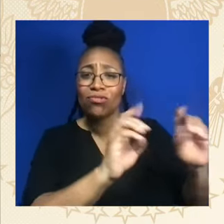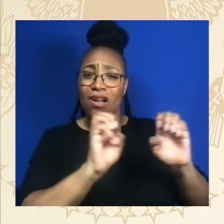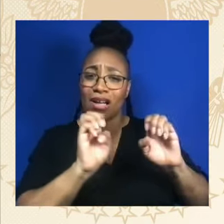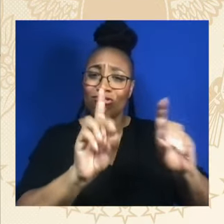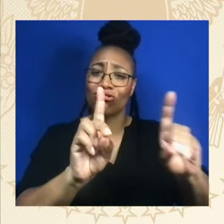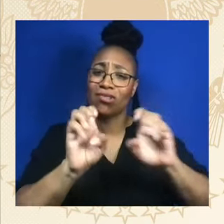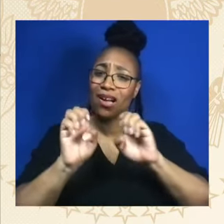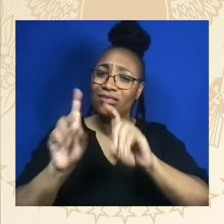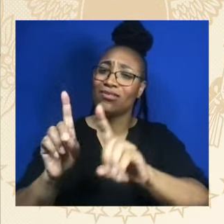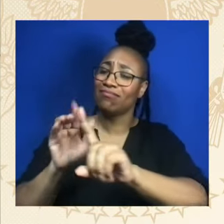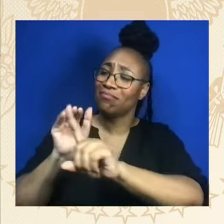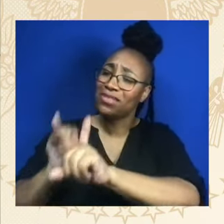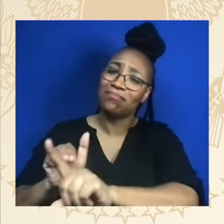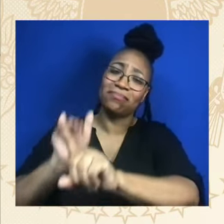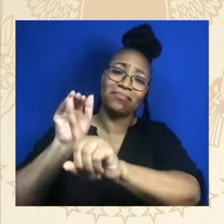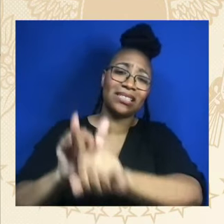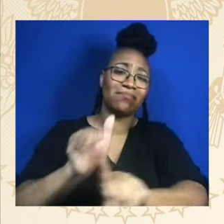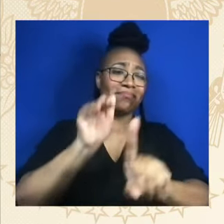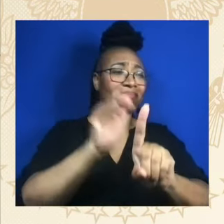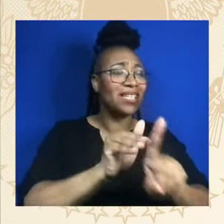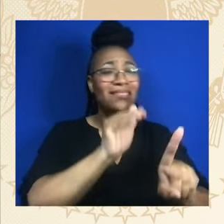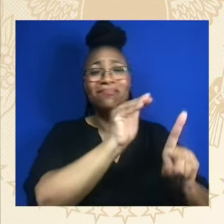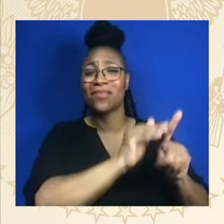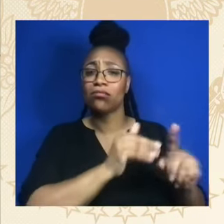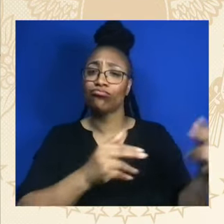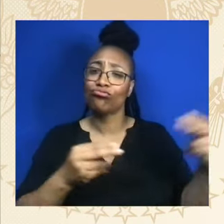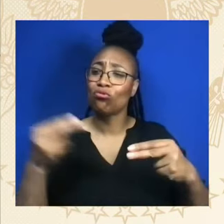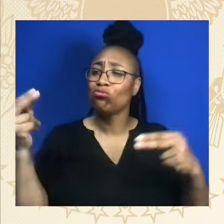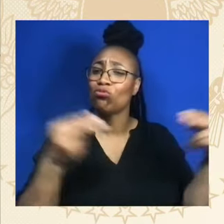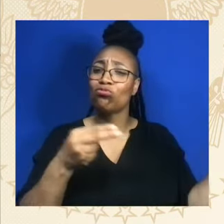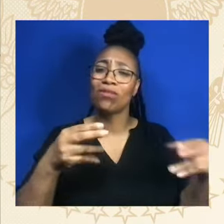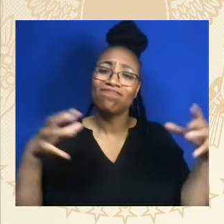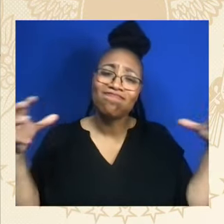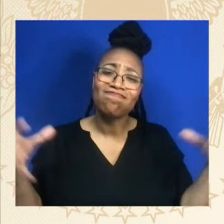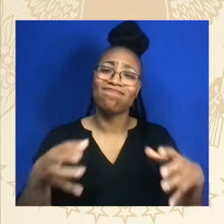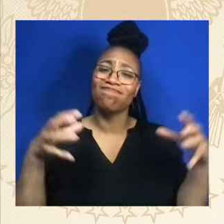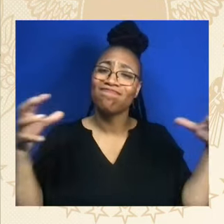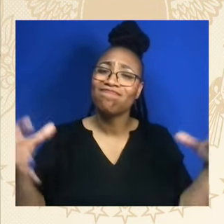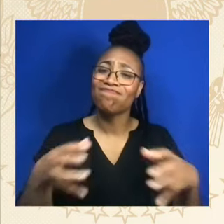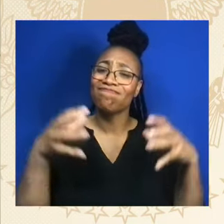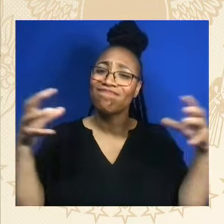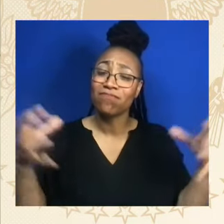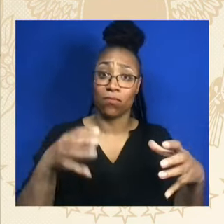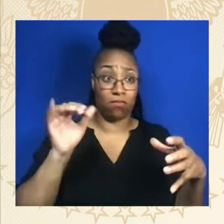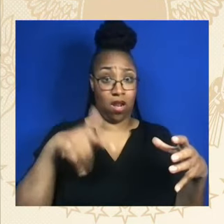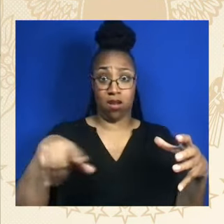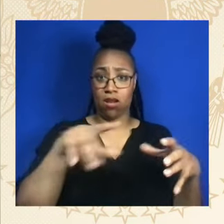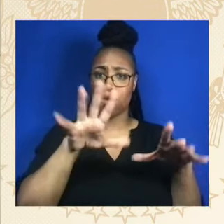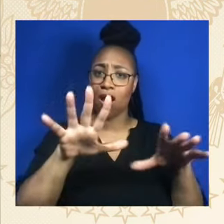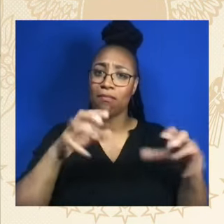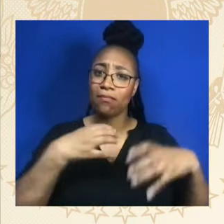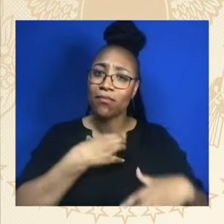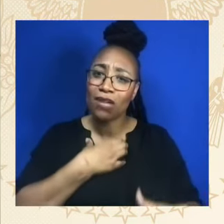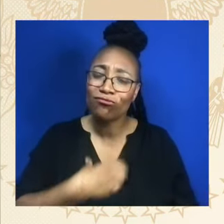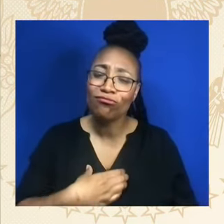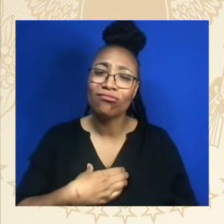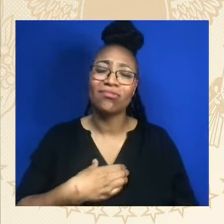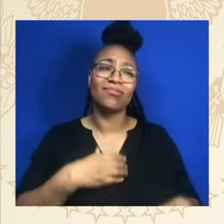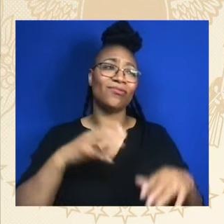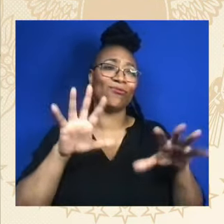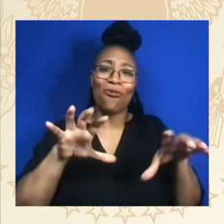And their voices do matter. So we've got to talk about it. Spread the word. Defend our progress. Finish the job.